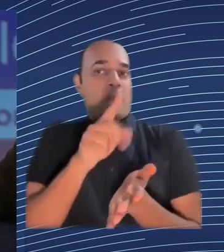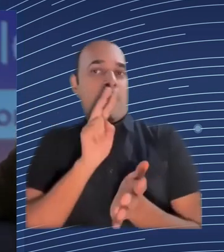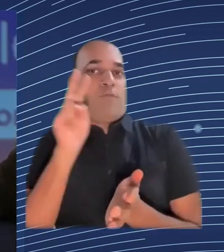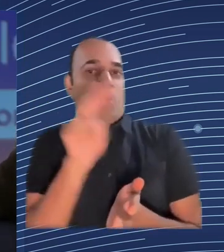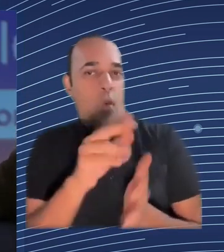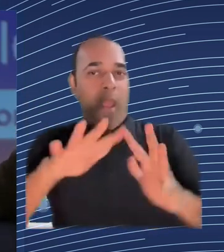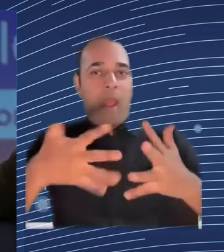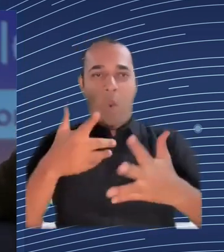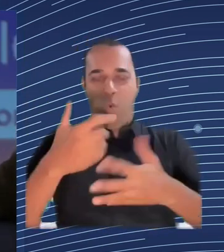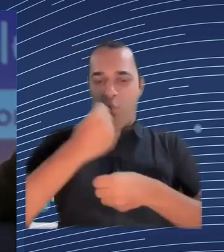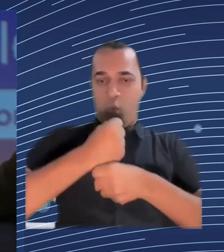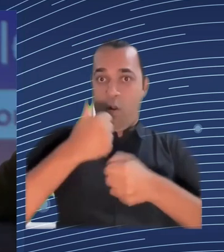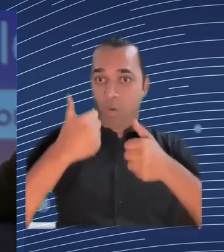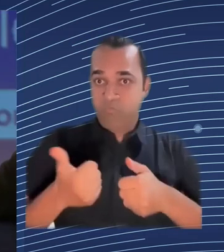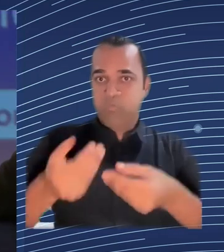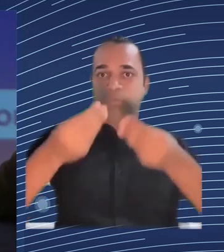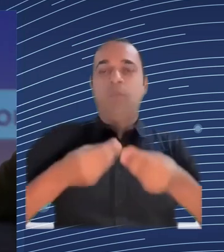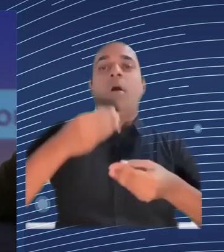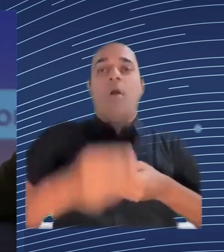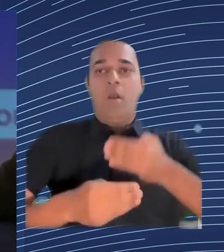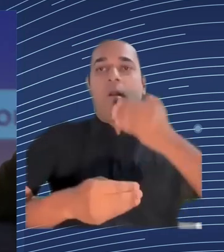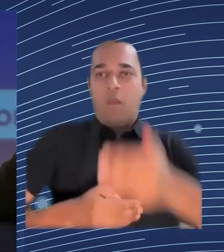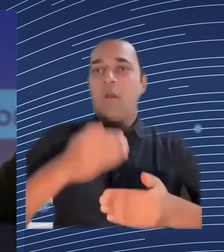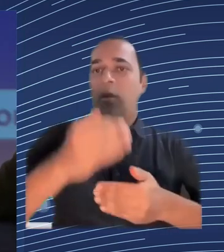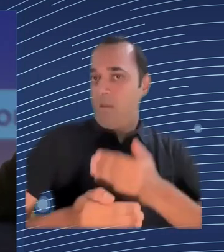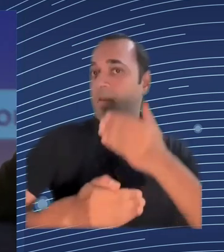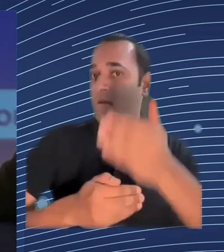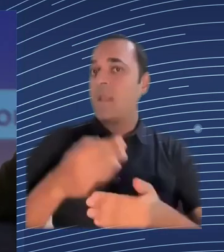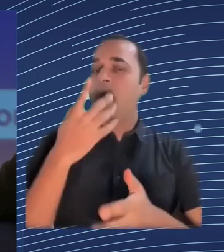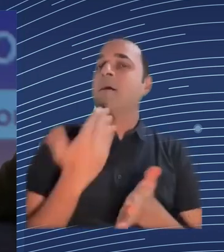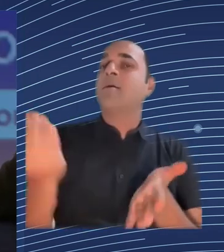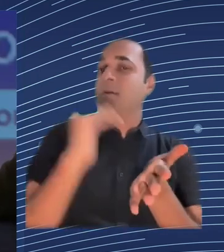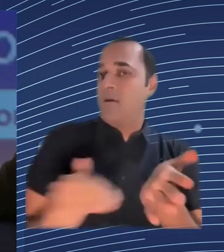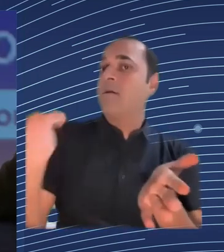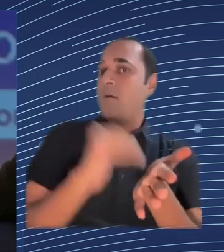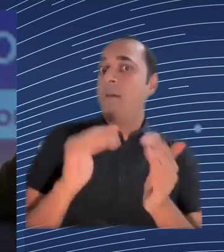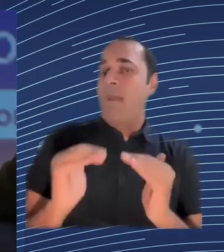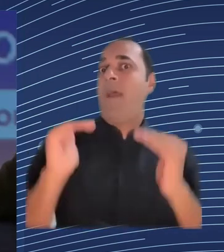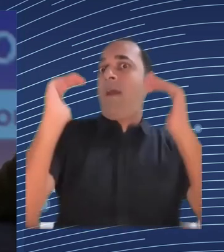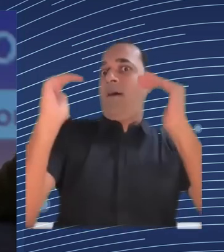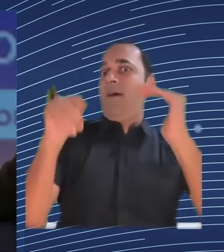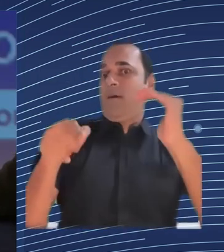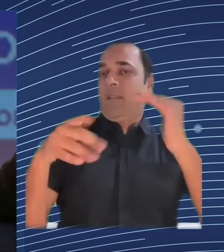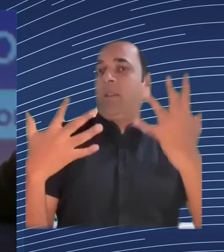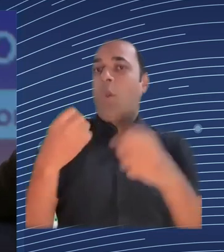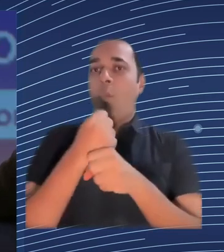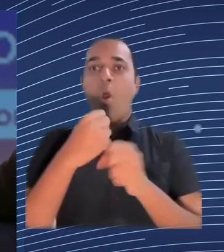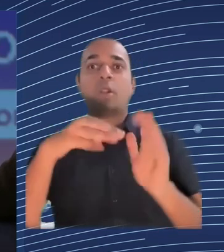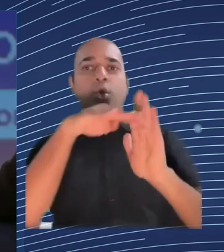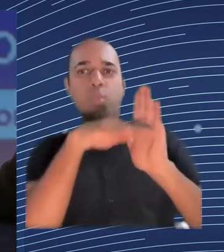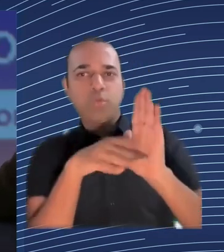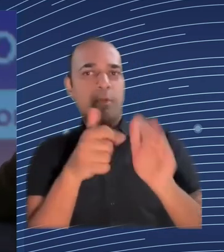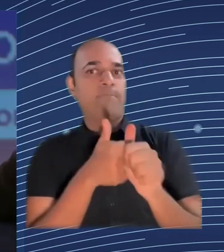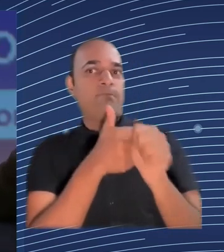we can move you to high value work could a chatbot take away things like FAQs, could it do policy search could it do really